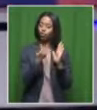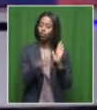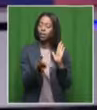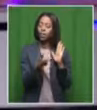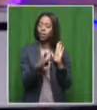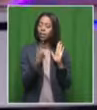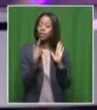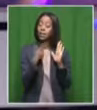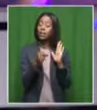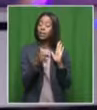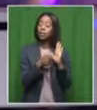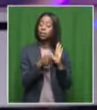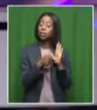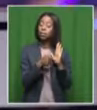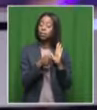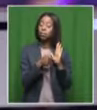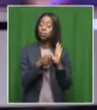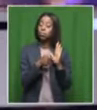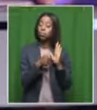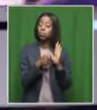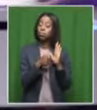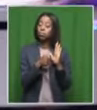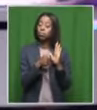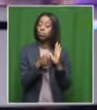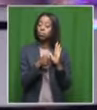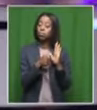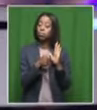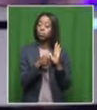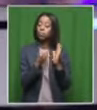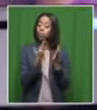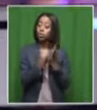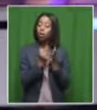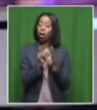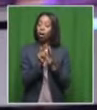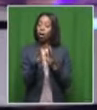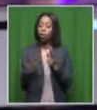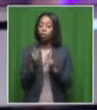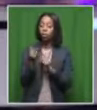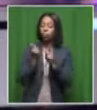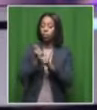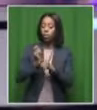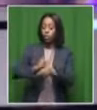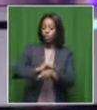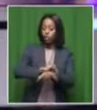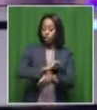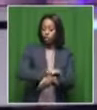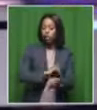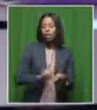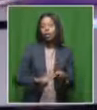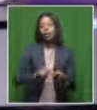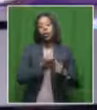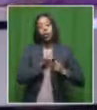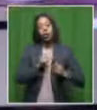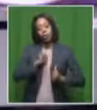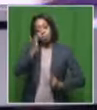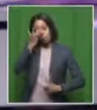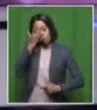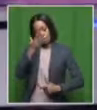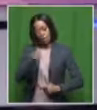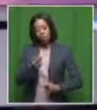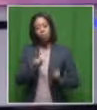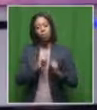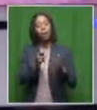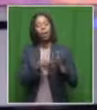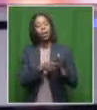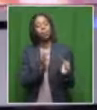that Hubli Bubli causes different kinds of cancers, and it also causes heart diseases, but